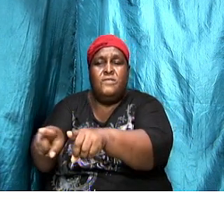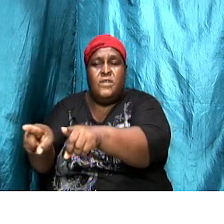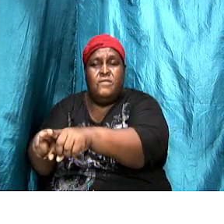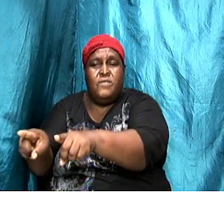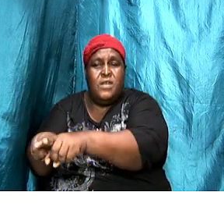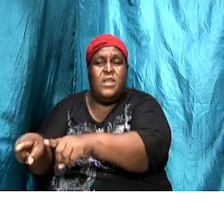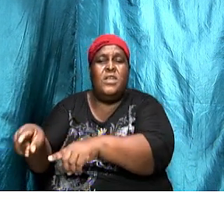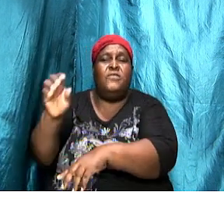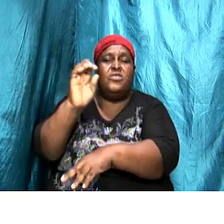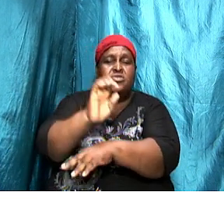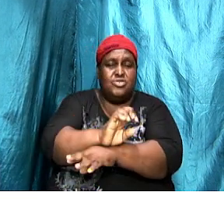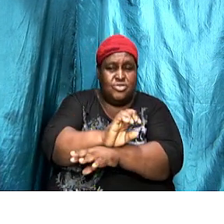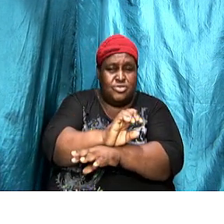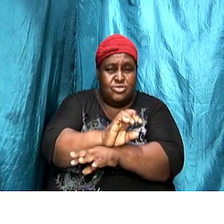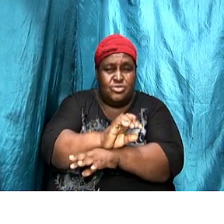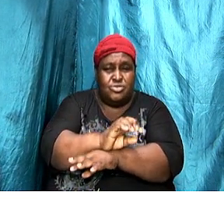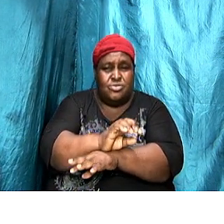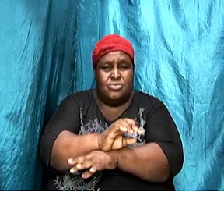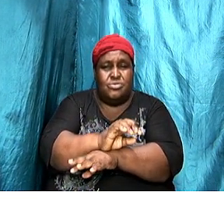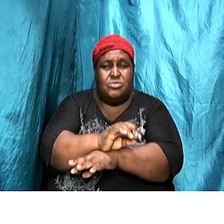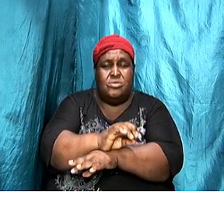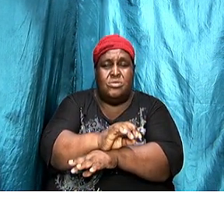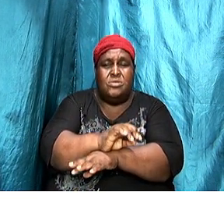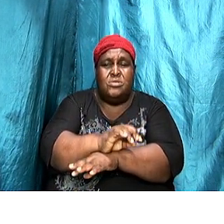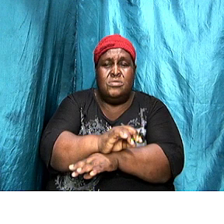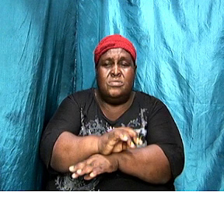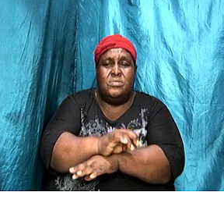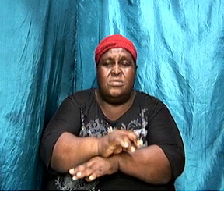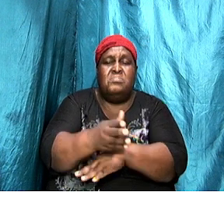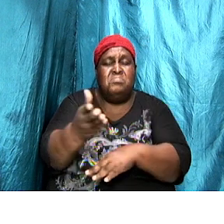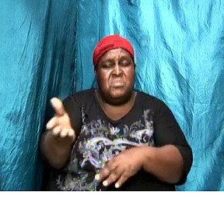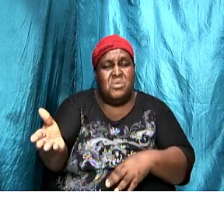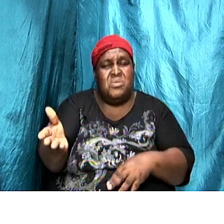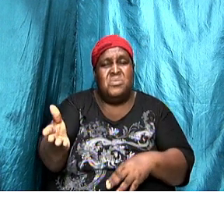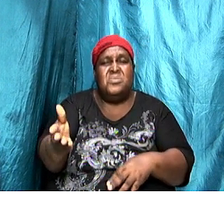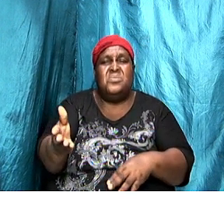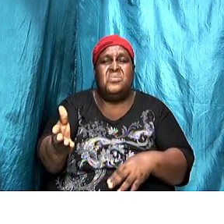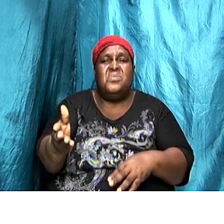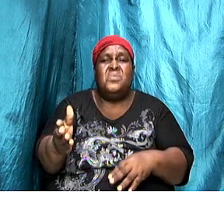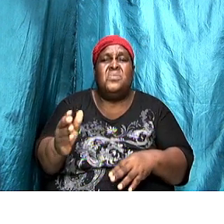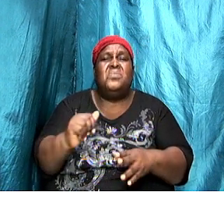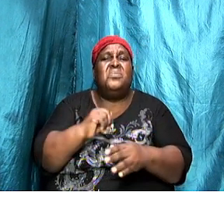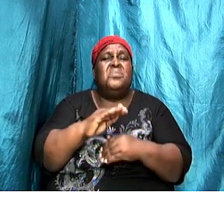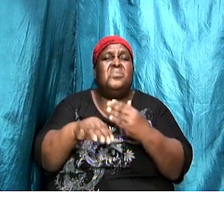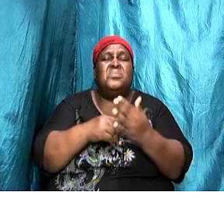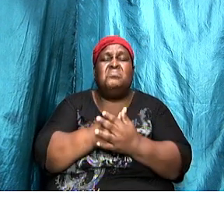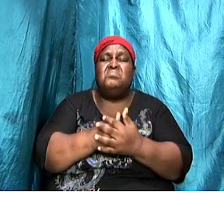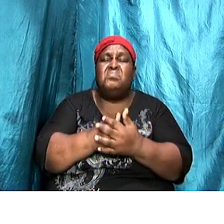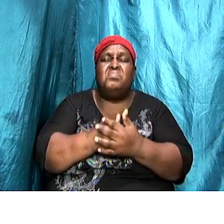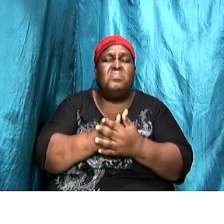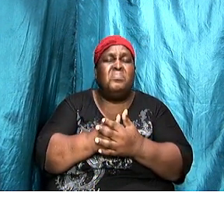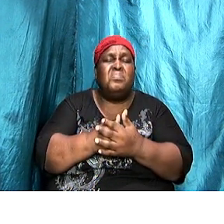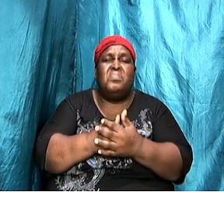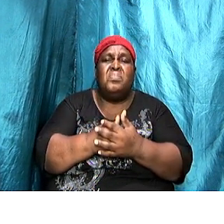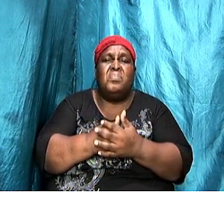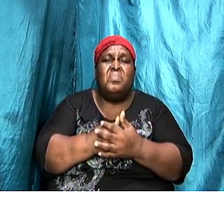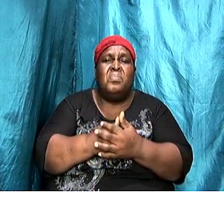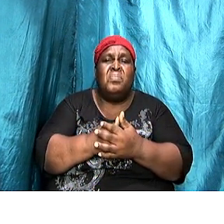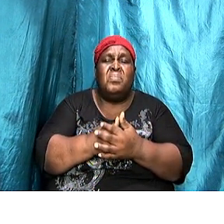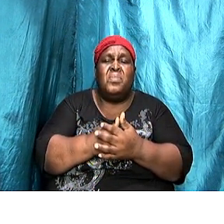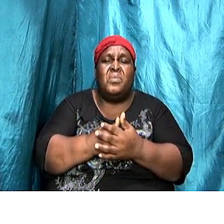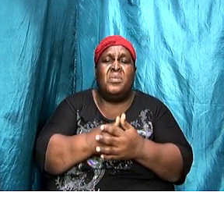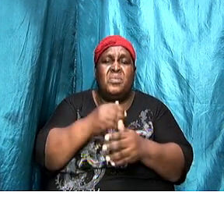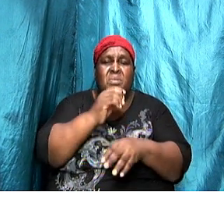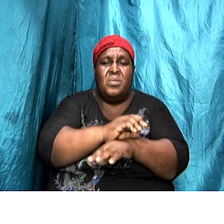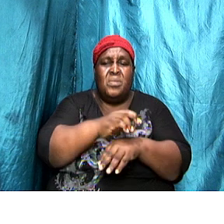then on to Pergamos, and then on to Thyatira. These were all postal districts in that particular Roman province